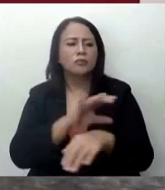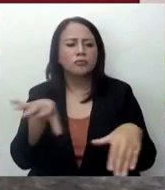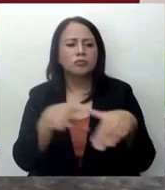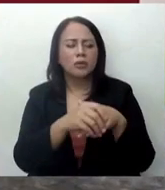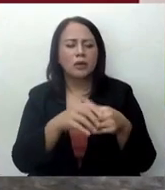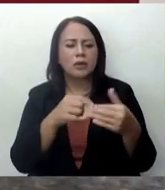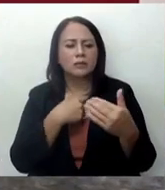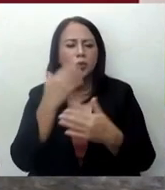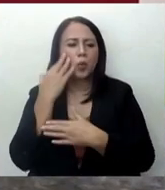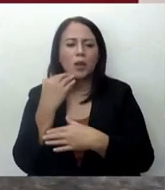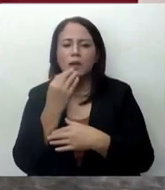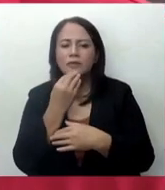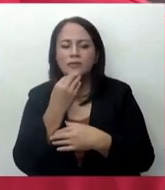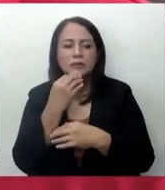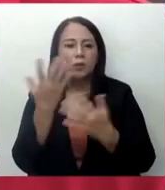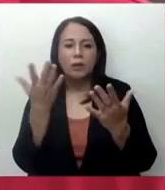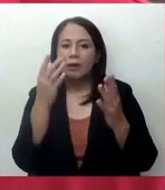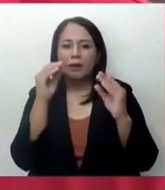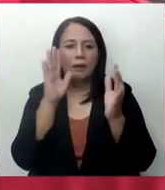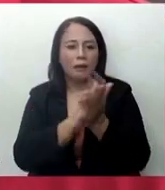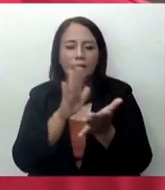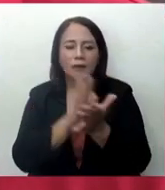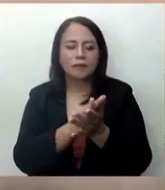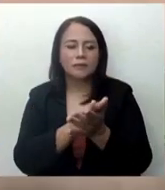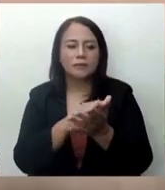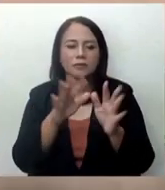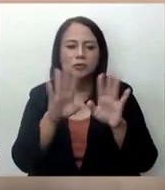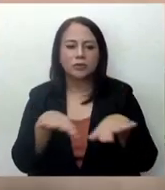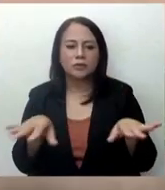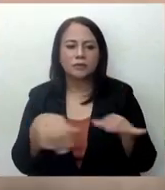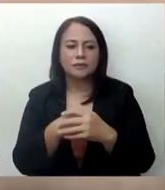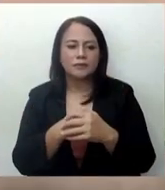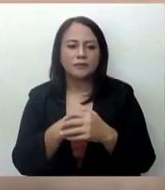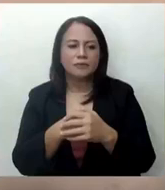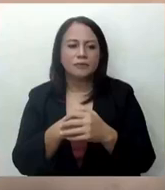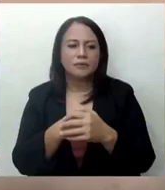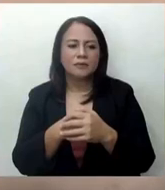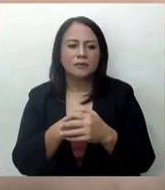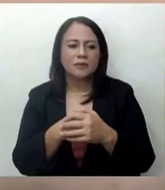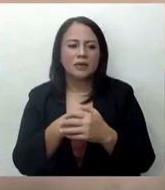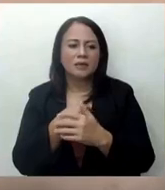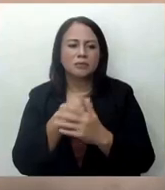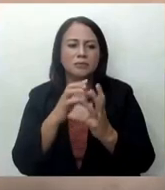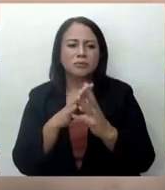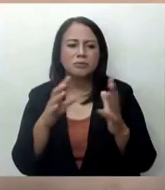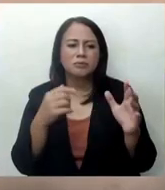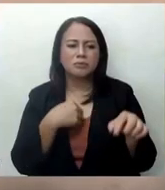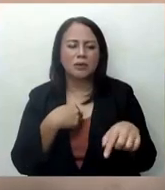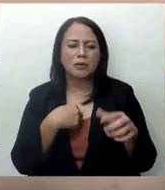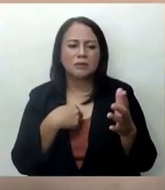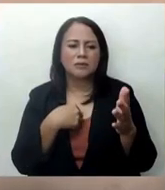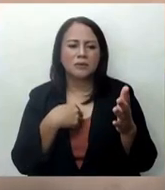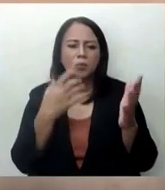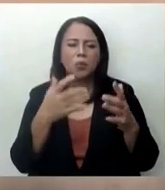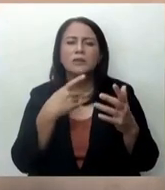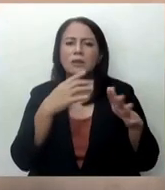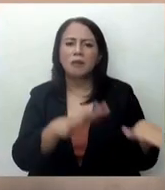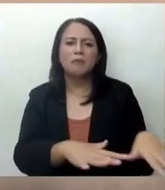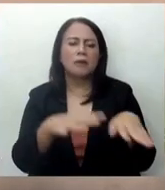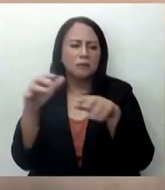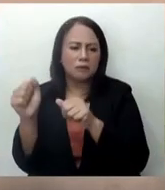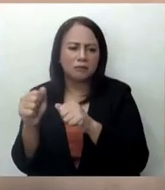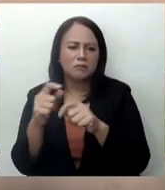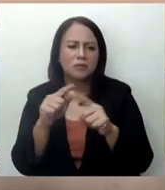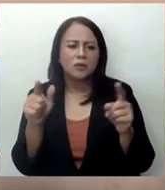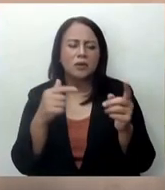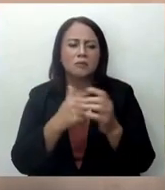lack of food and education for the children. Kahit isang tao na kaming buwa ba, please ko pa po lahat sir. At hindi